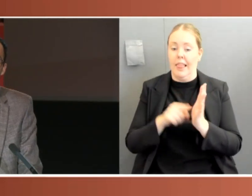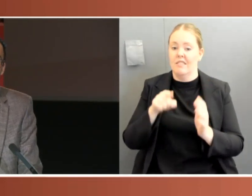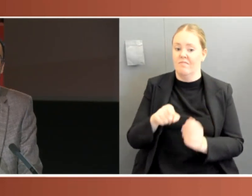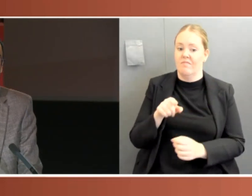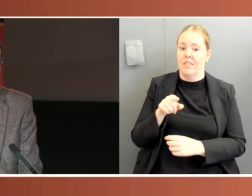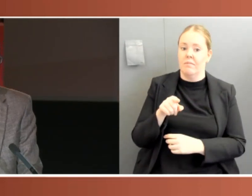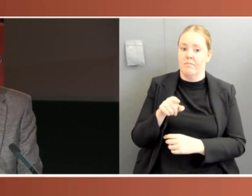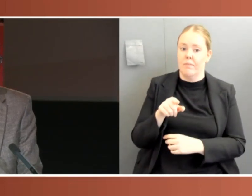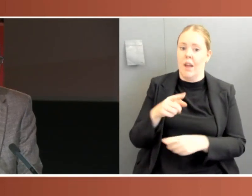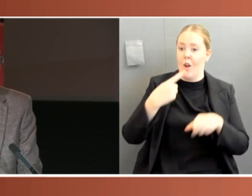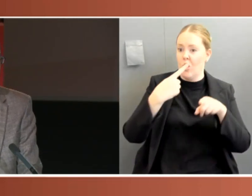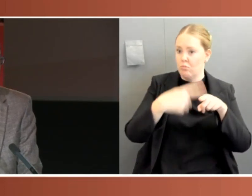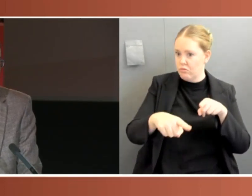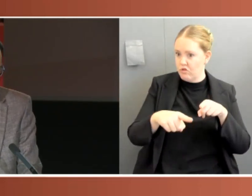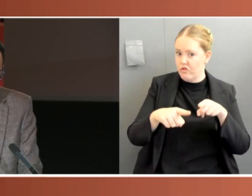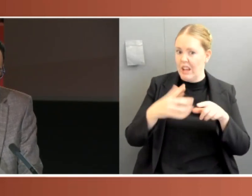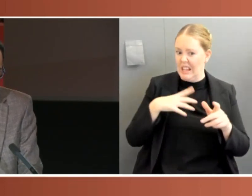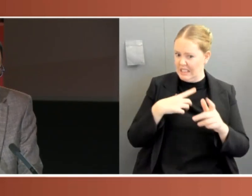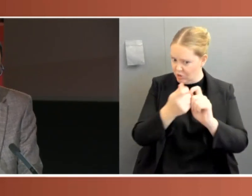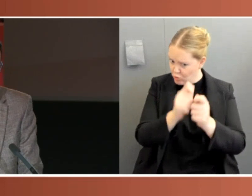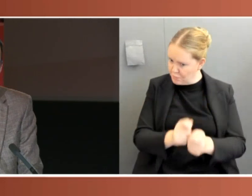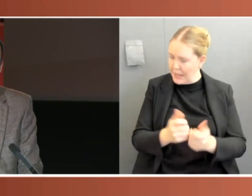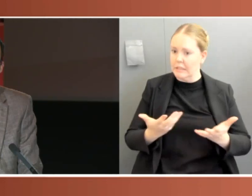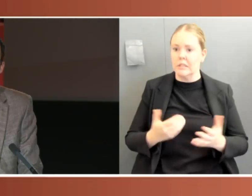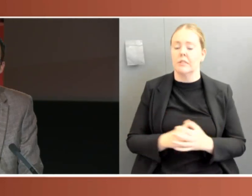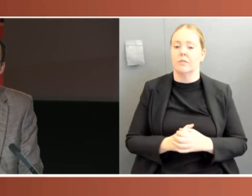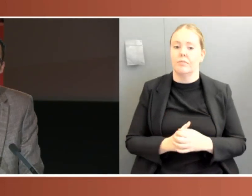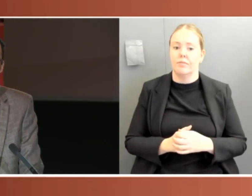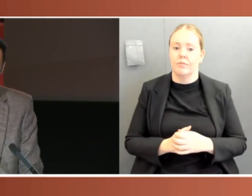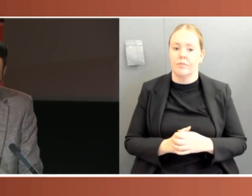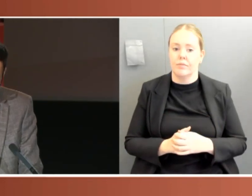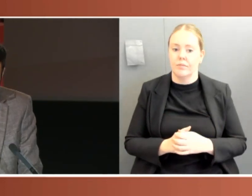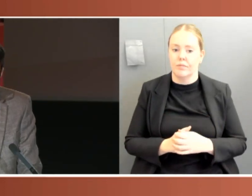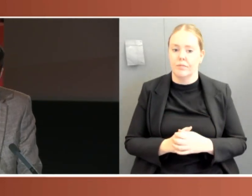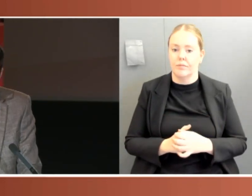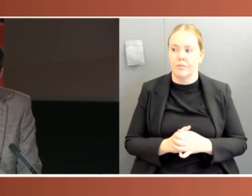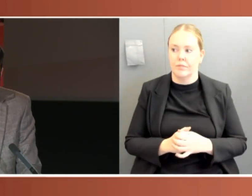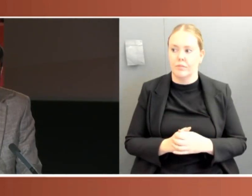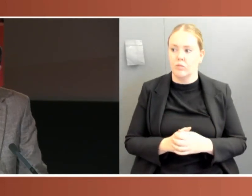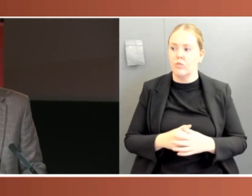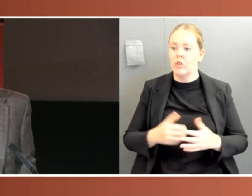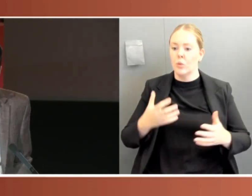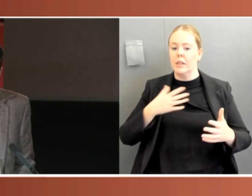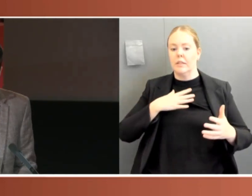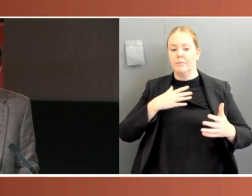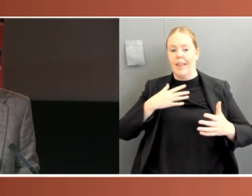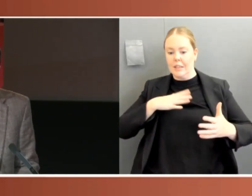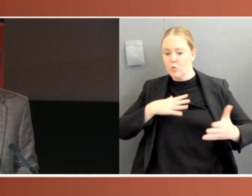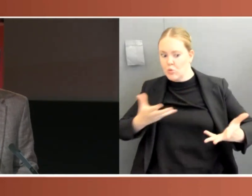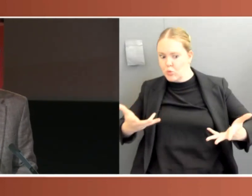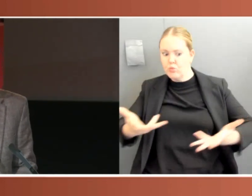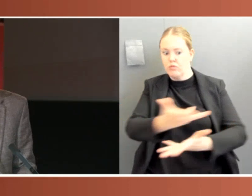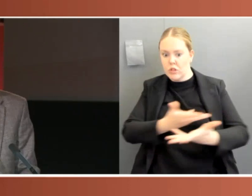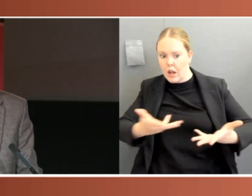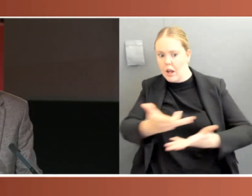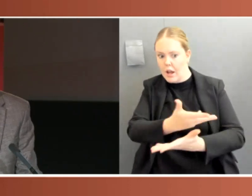could improve the government's measures. So this is the point about debate on key measures. This is supposed to improve measures, right? And this can be seen in the fact that the House sat for over